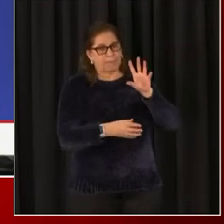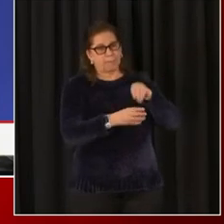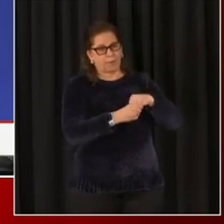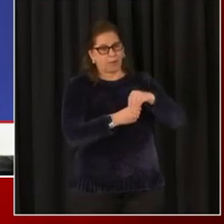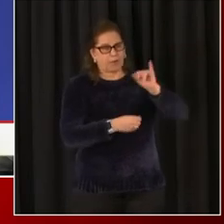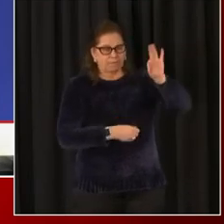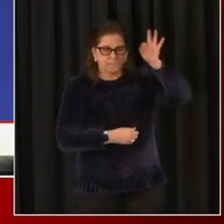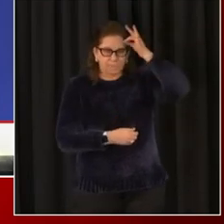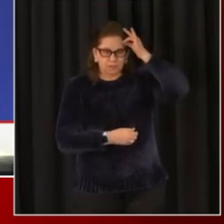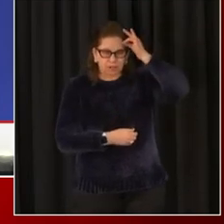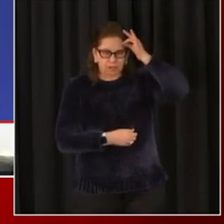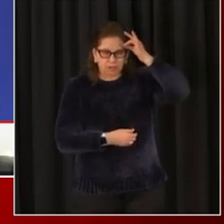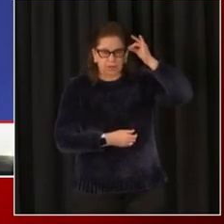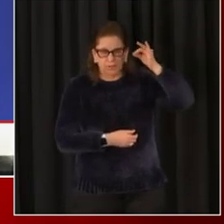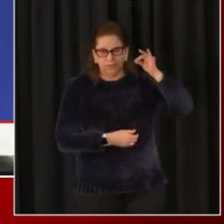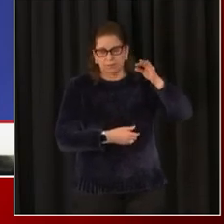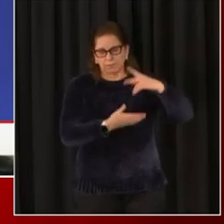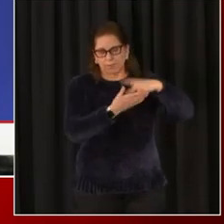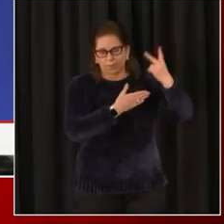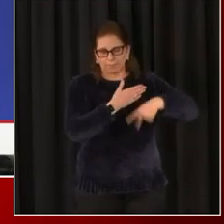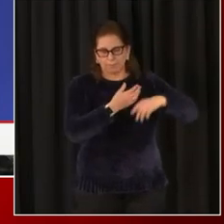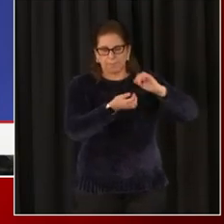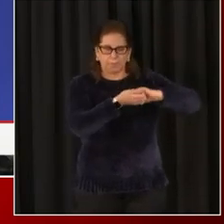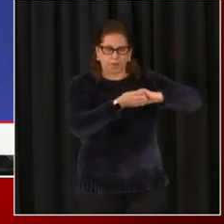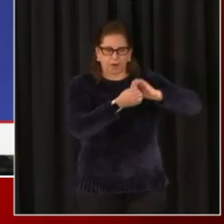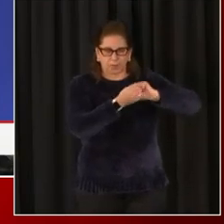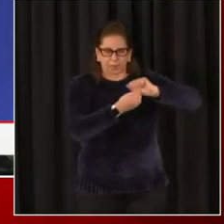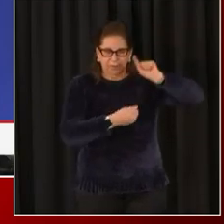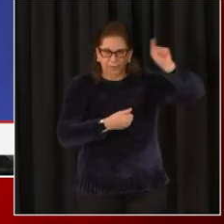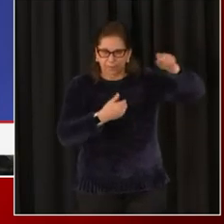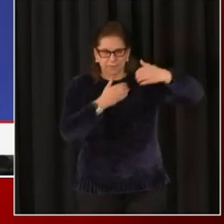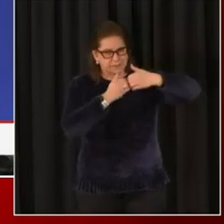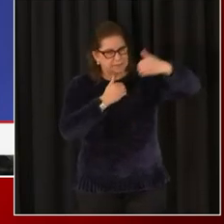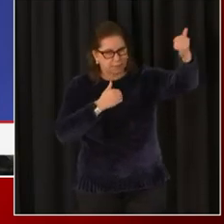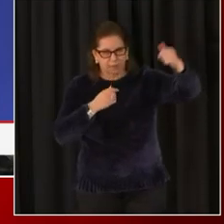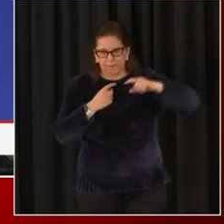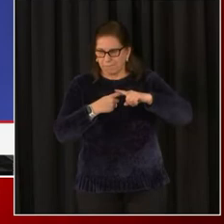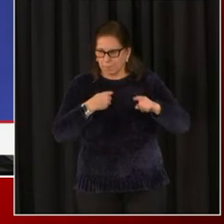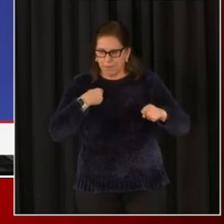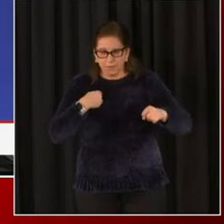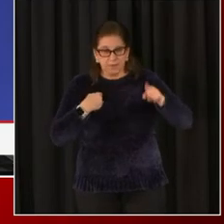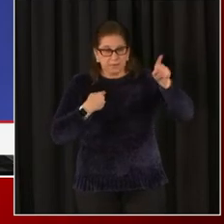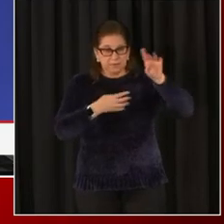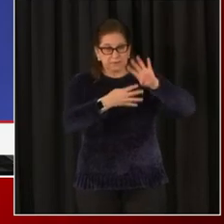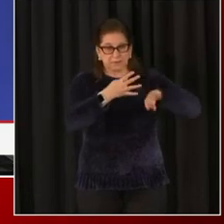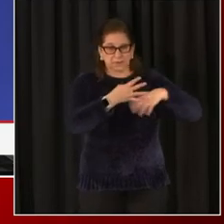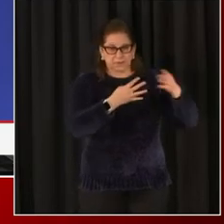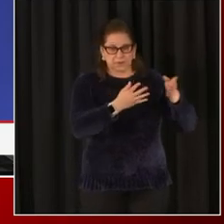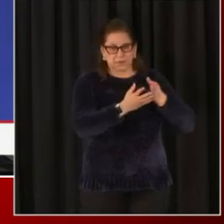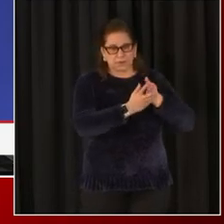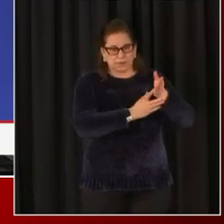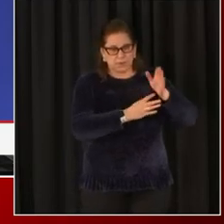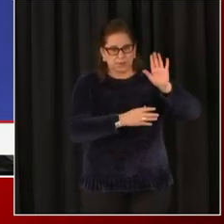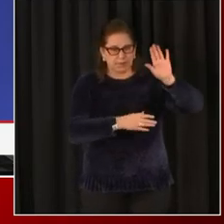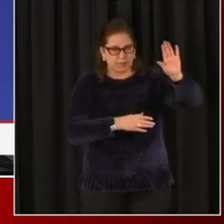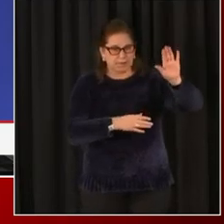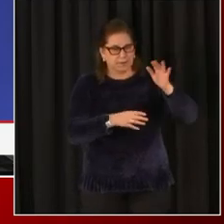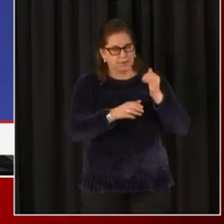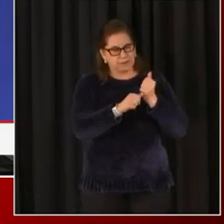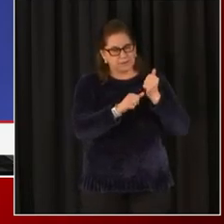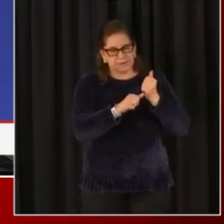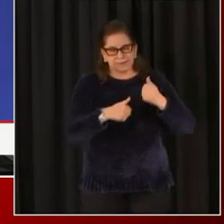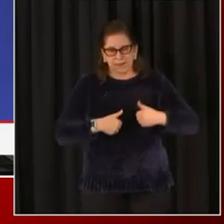schedule work directly with, uh, long-term care facilities, which would be nursing homes and assisted living